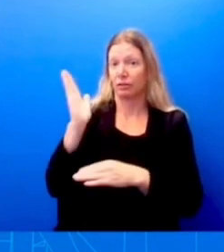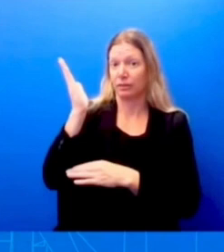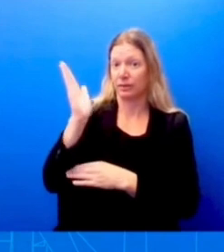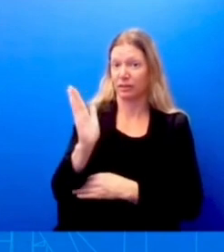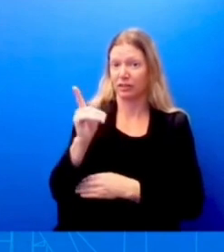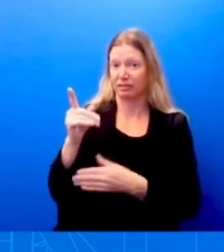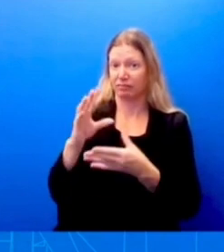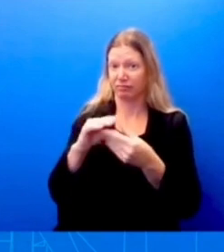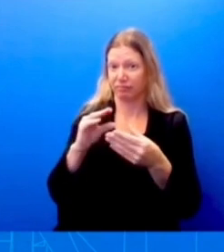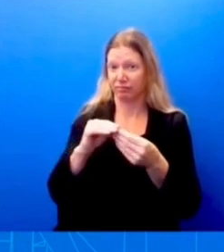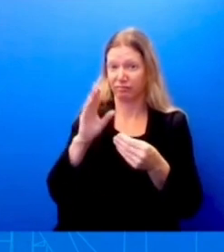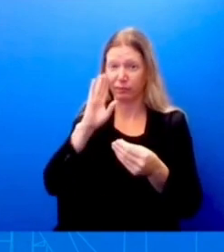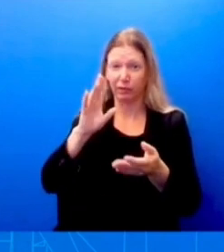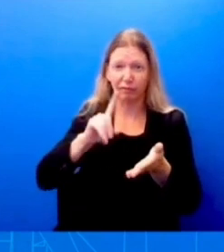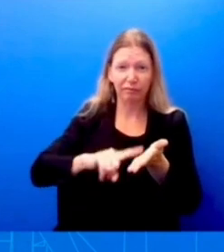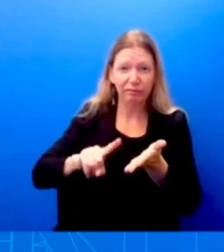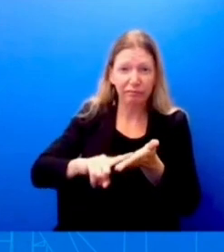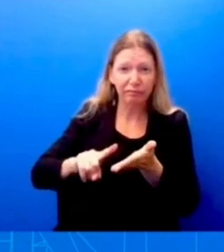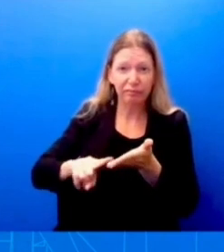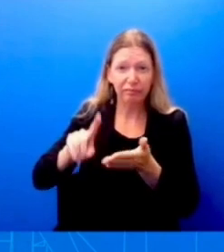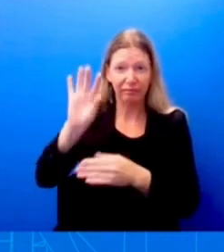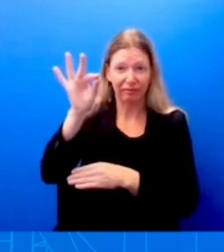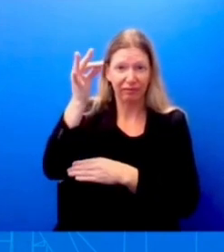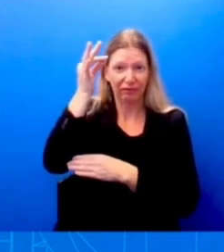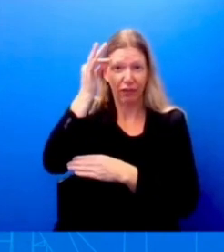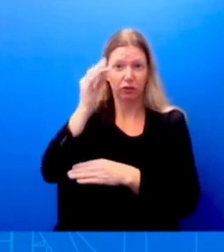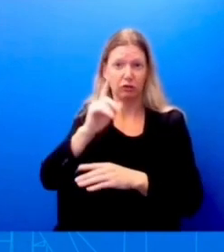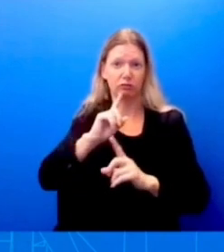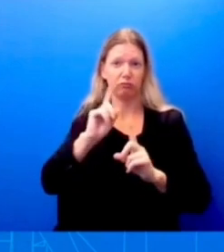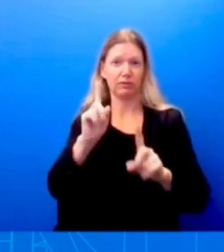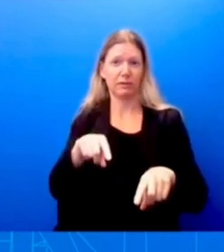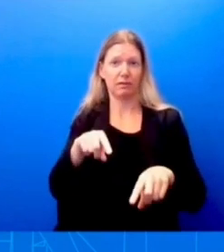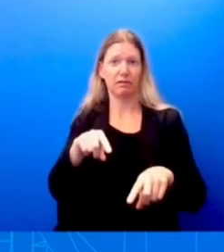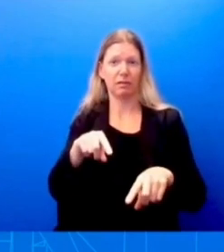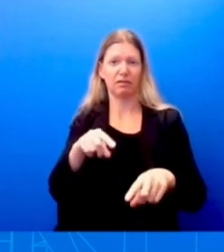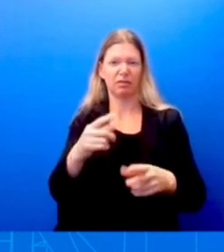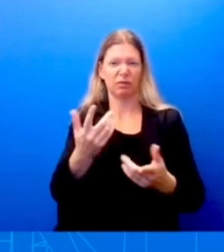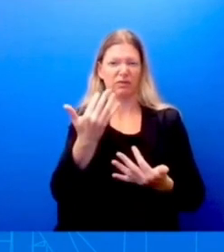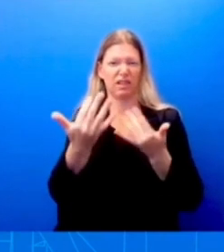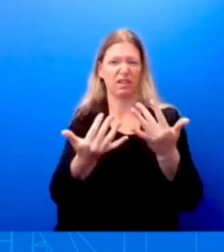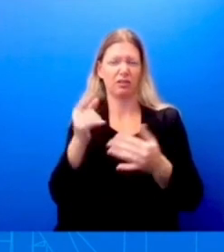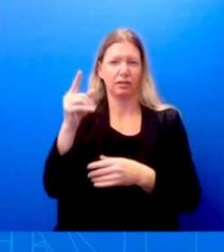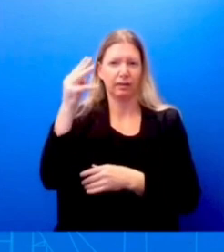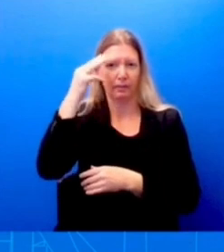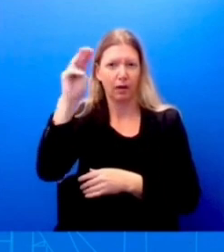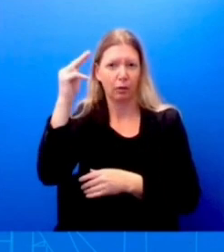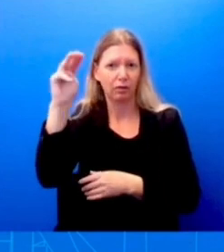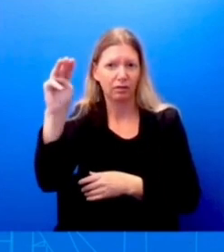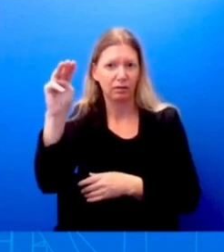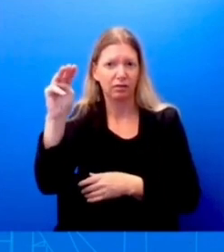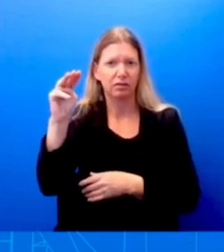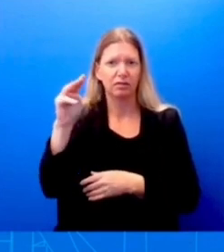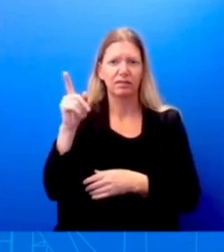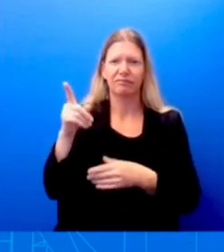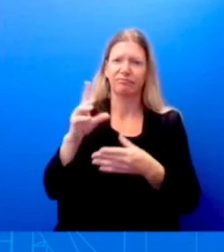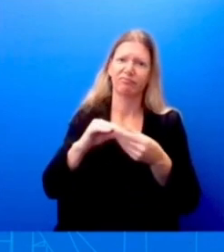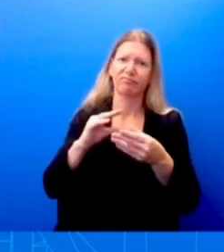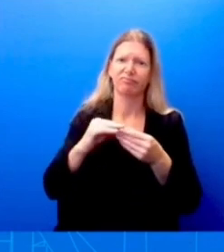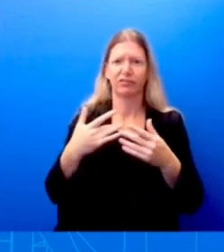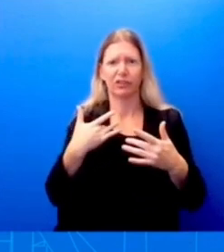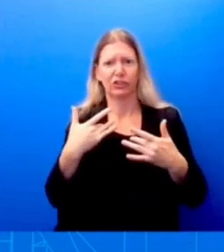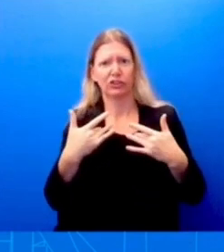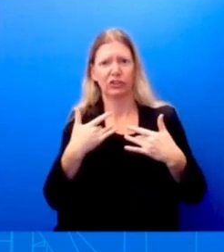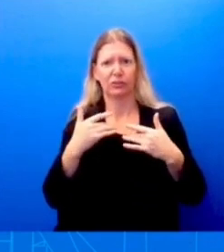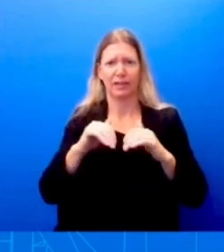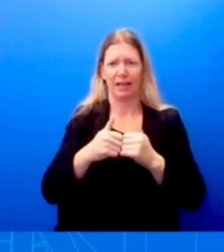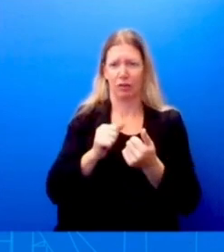to the deadly wildfires on Maui, saying he's very concerned about the response. And what do you make of that? And does the White House stand by your